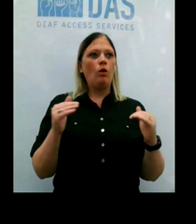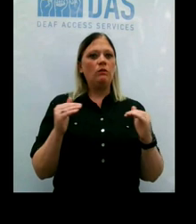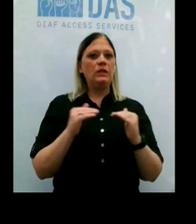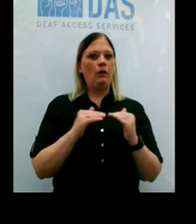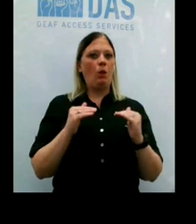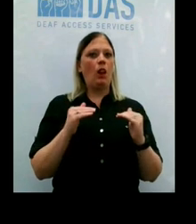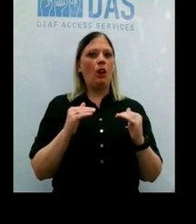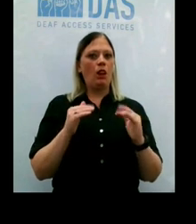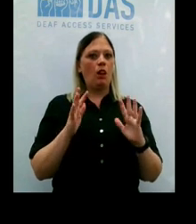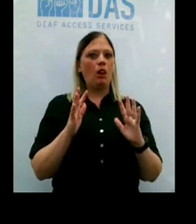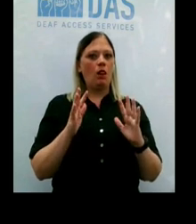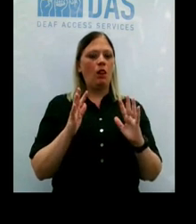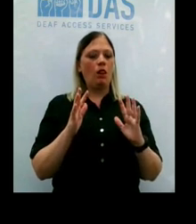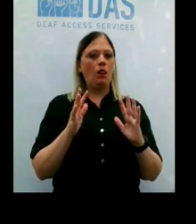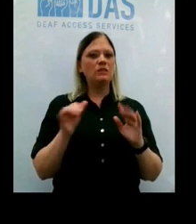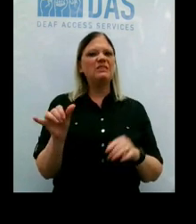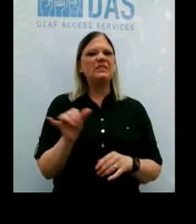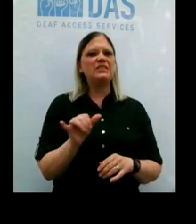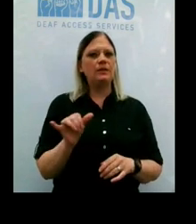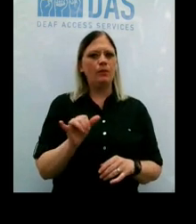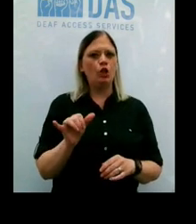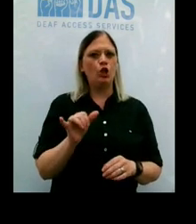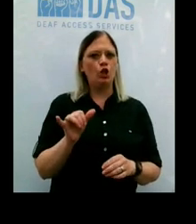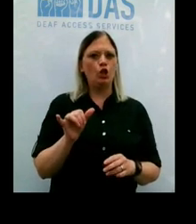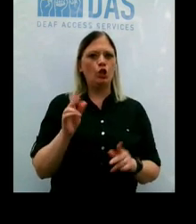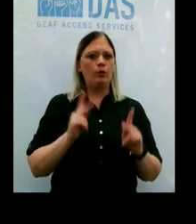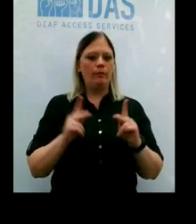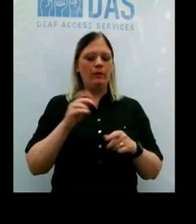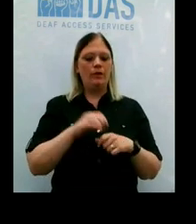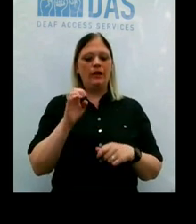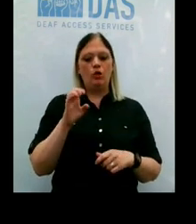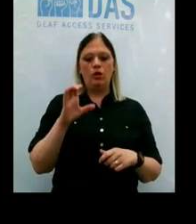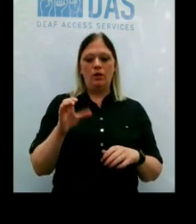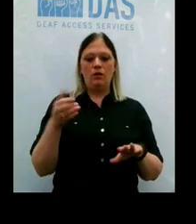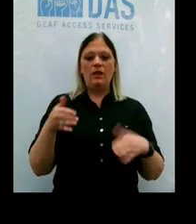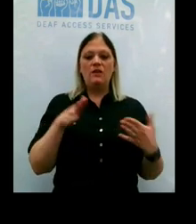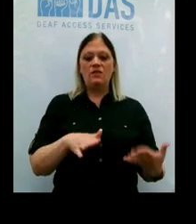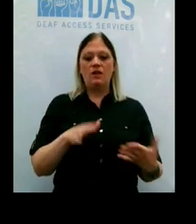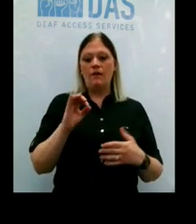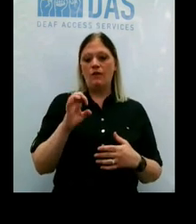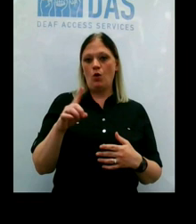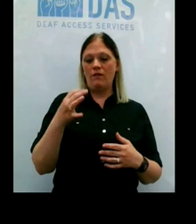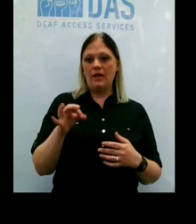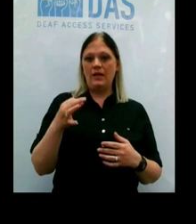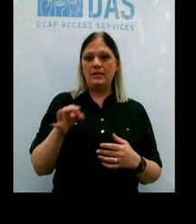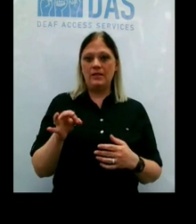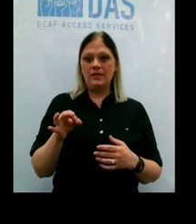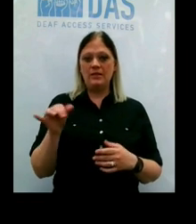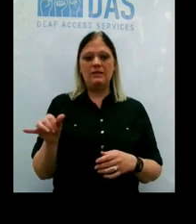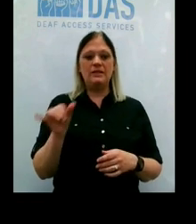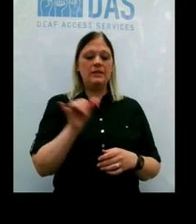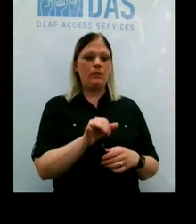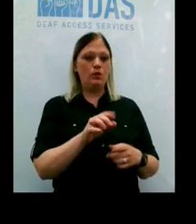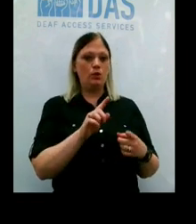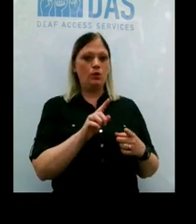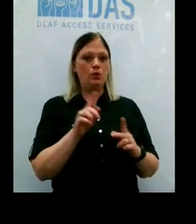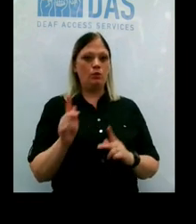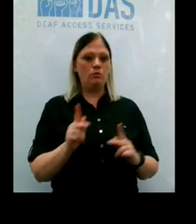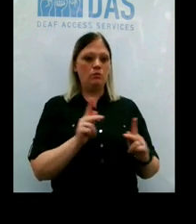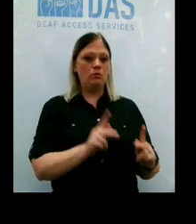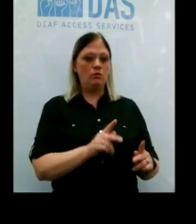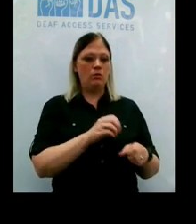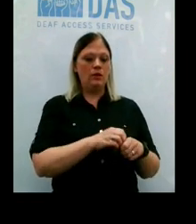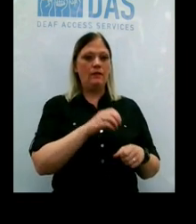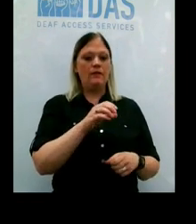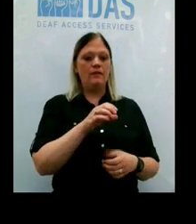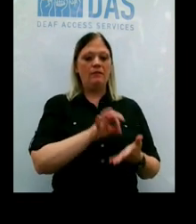we're seeing that, you know, similar proportions of people in Erie County who have died as COVID-19 are similar to the proportions that are reported into